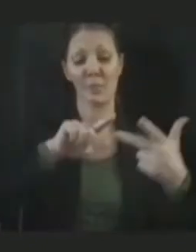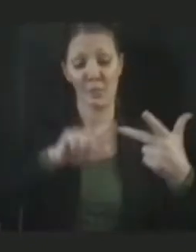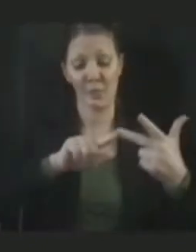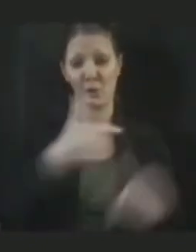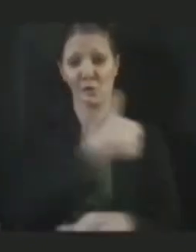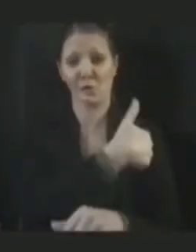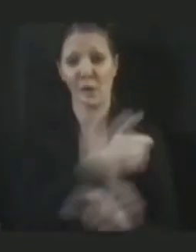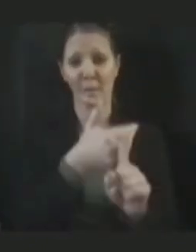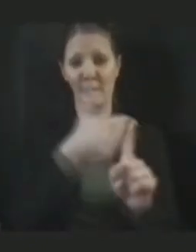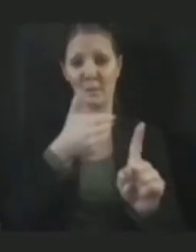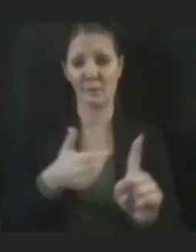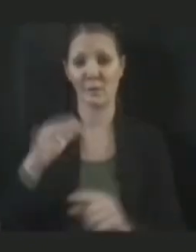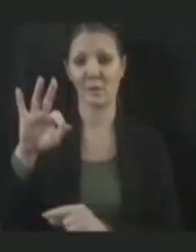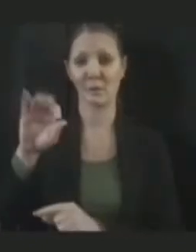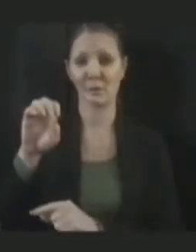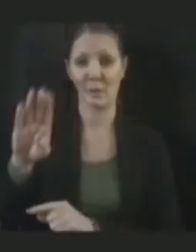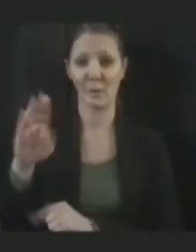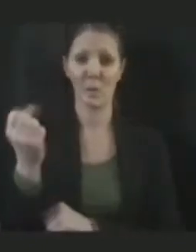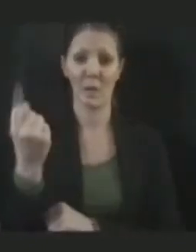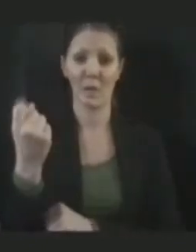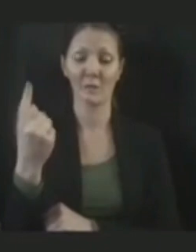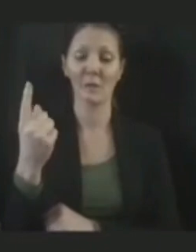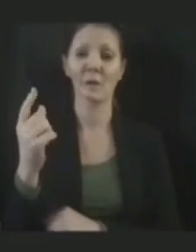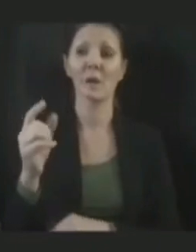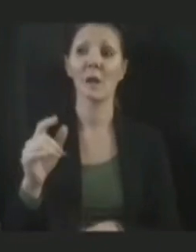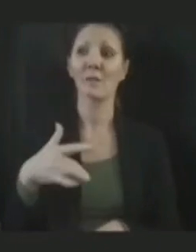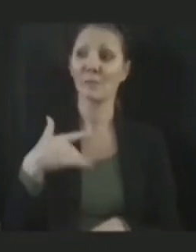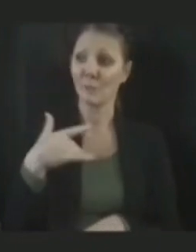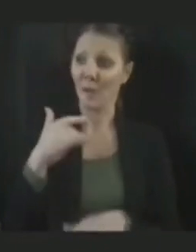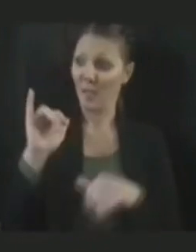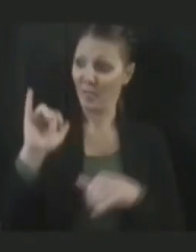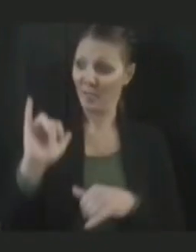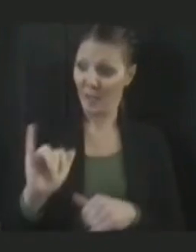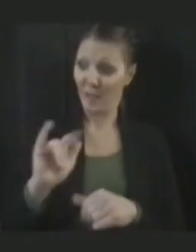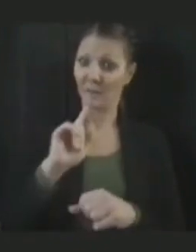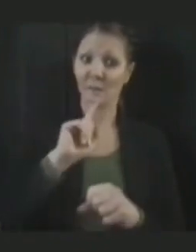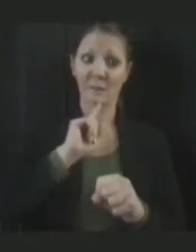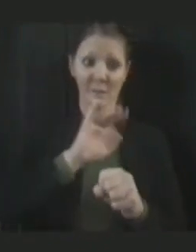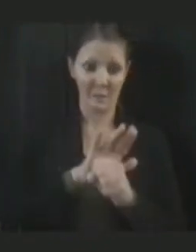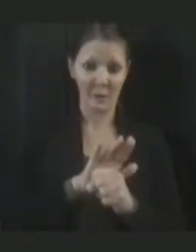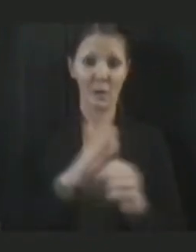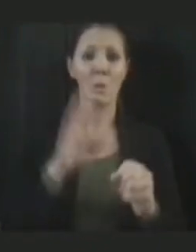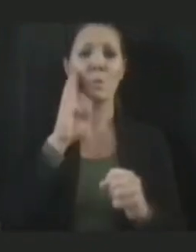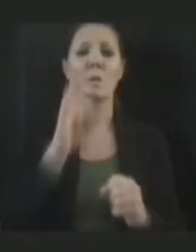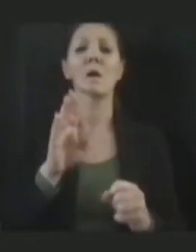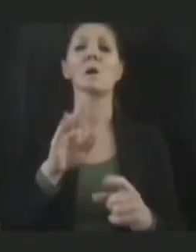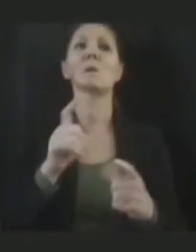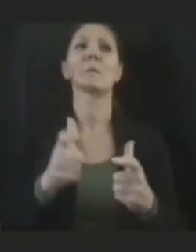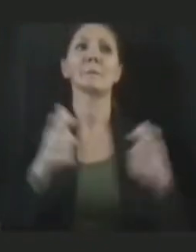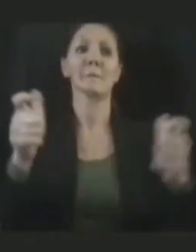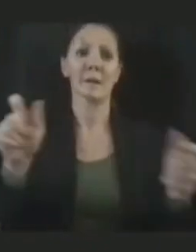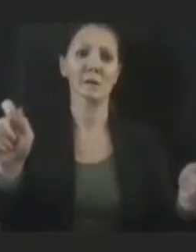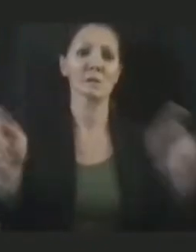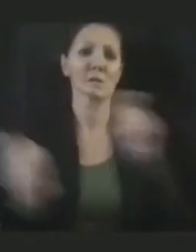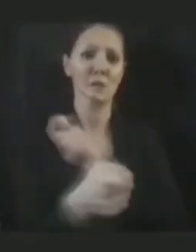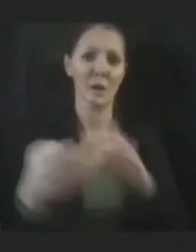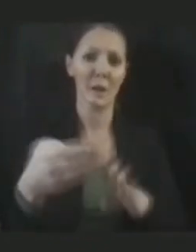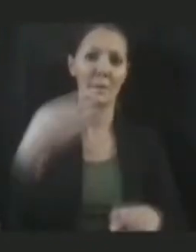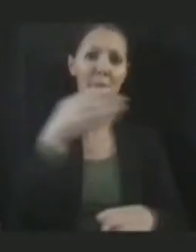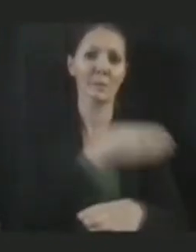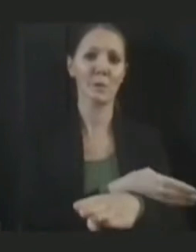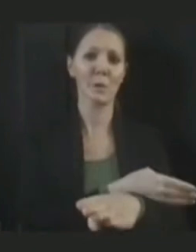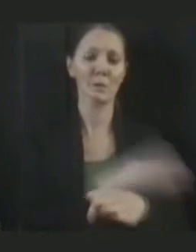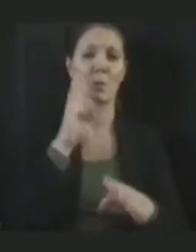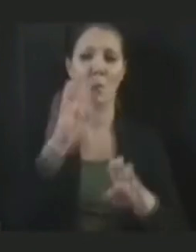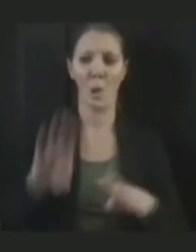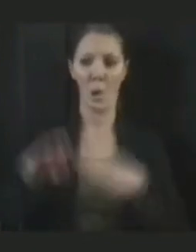will pay dramatic dividends. That will open up capacity in our hospitals, make it easier for us to transfer people from